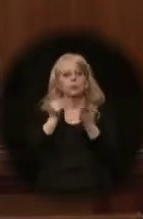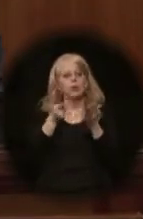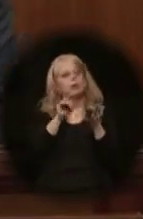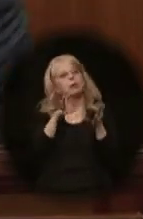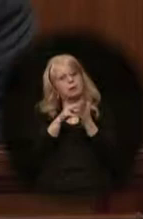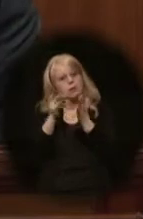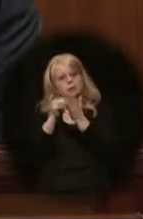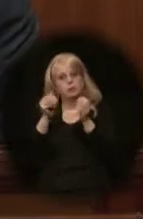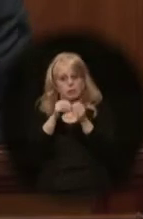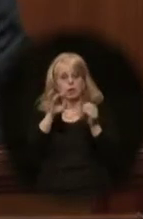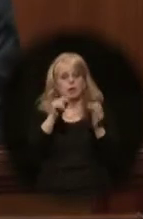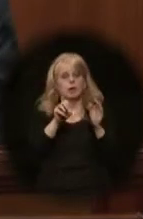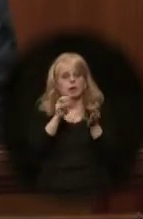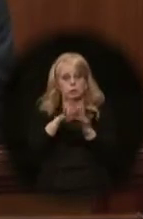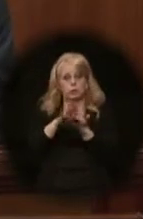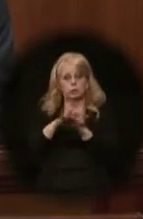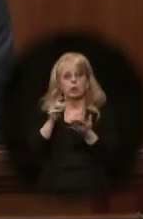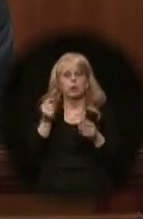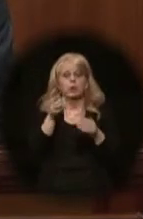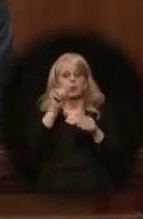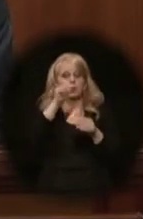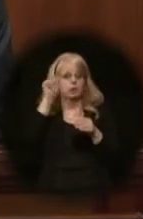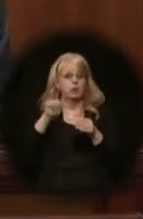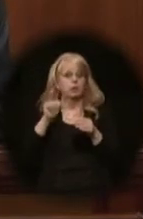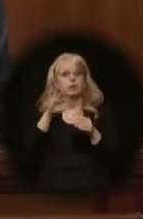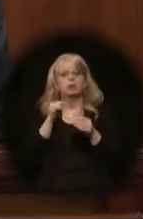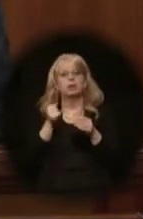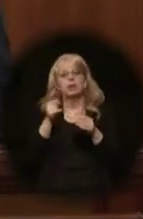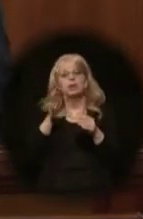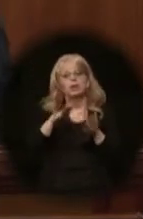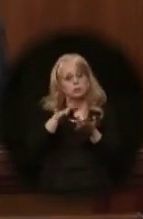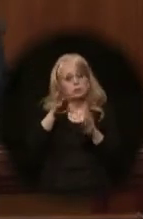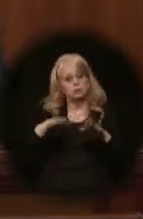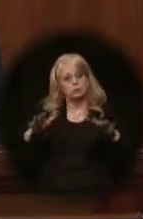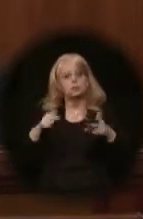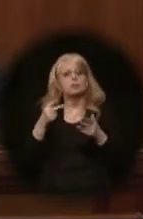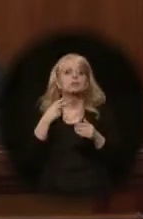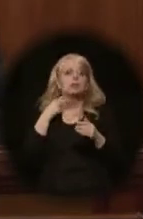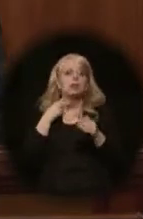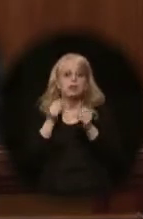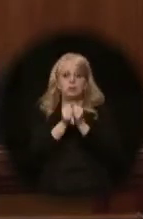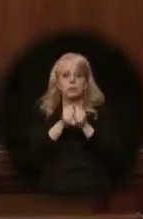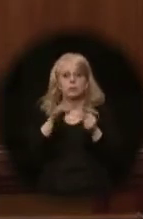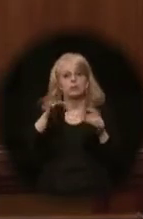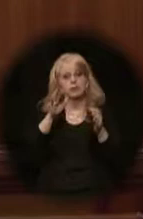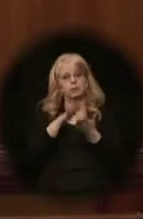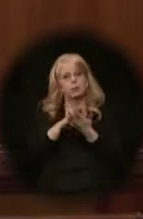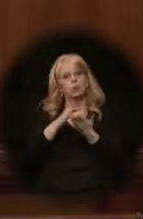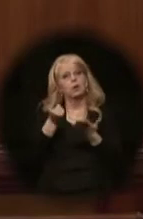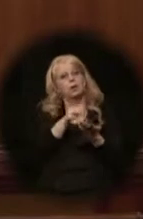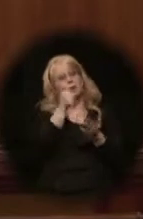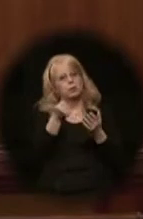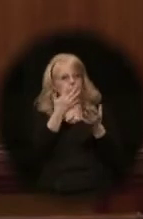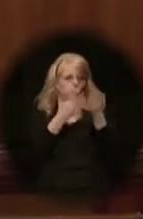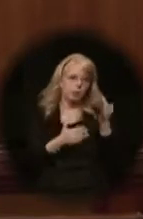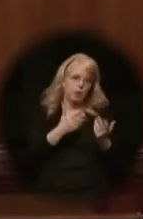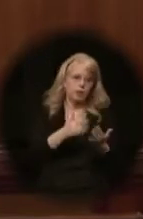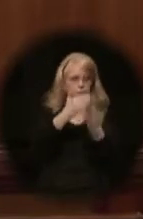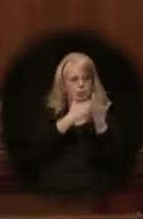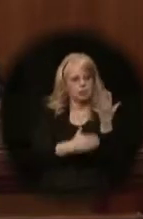In Anchorage, for example, almost 800 students are locked into their current school while their parents have them on the wait list for the Aquarian Charter School.